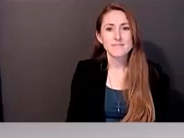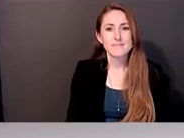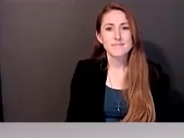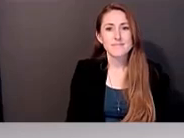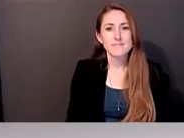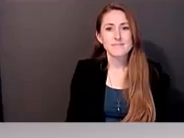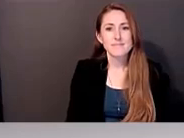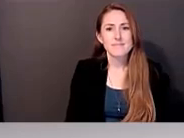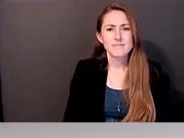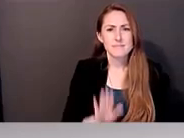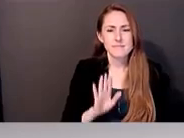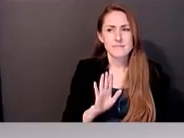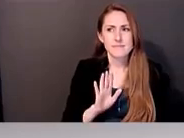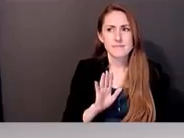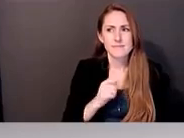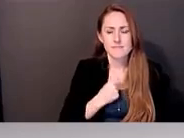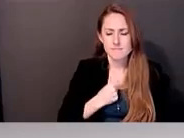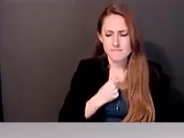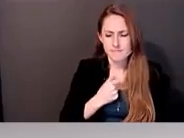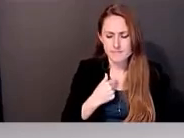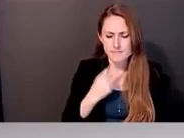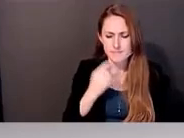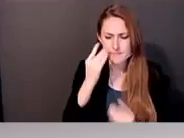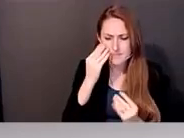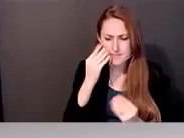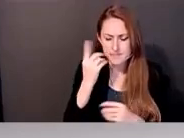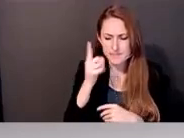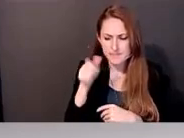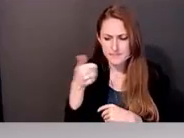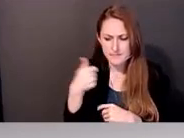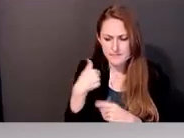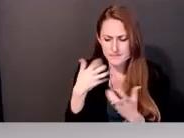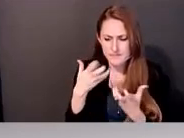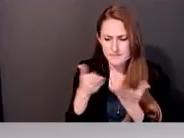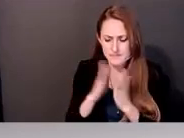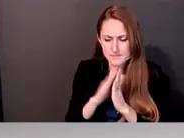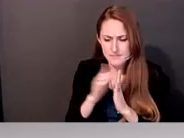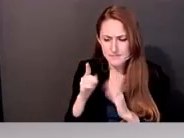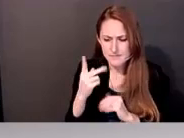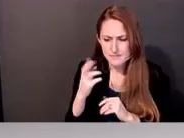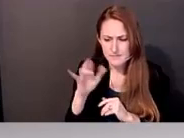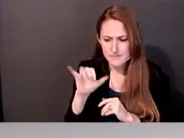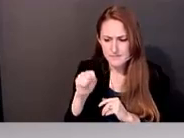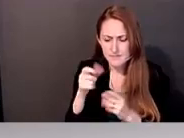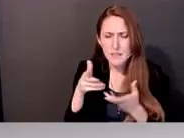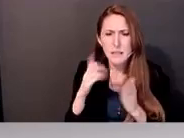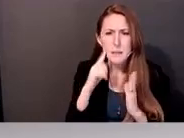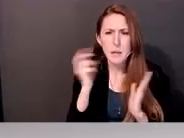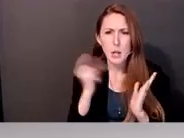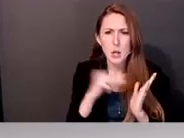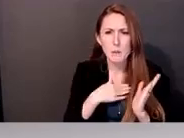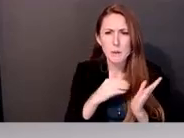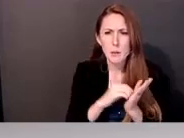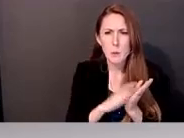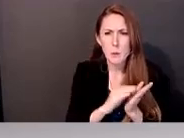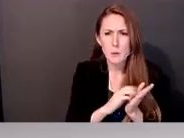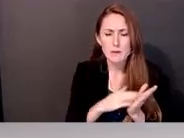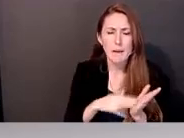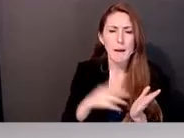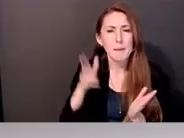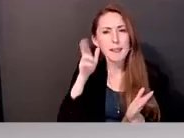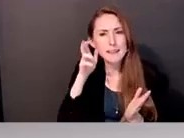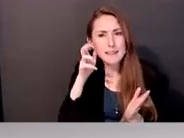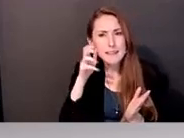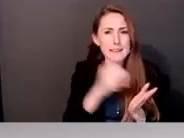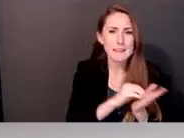Sorry, I was gonna have something else I wanted to ask you, Chris. Let me look here at my notes here, because I'm listening and taking notes.